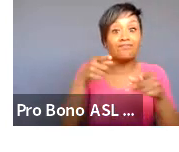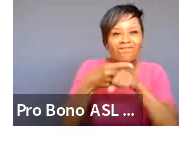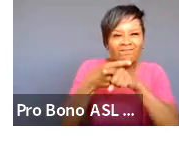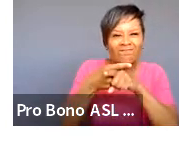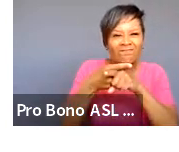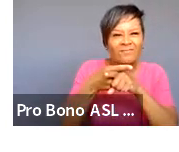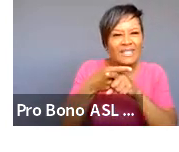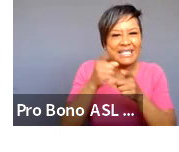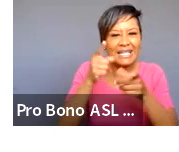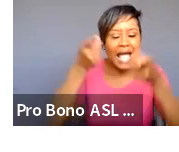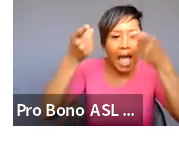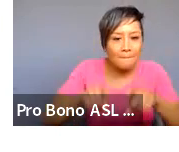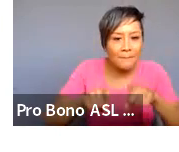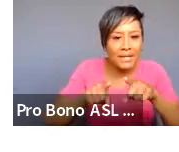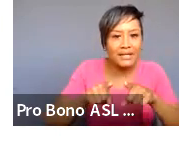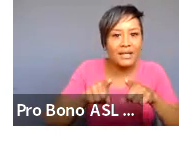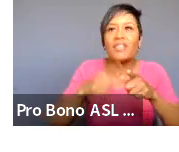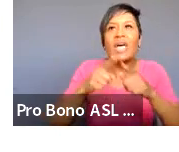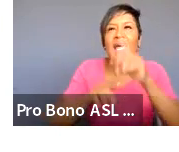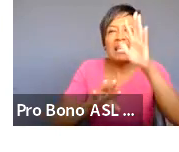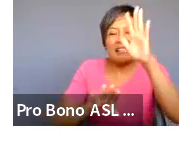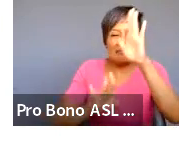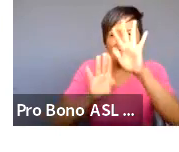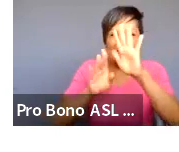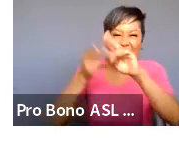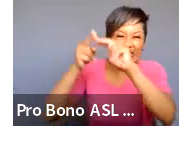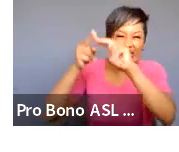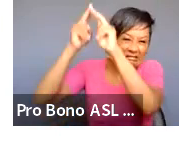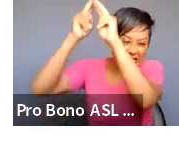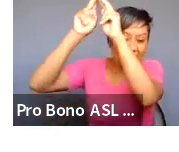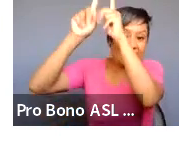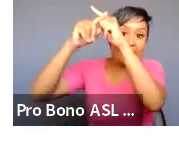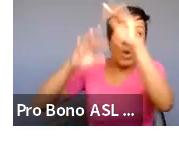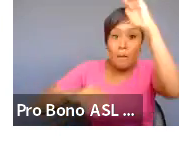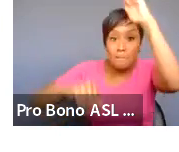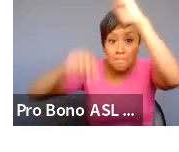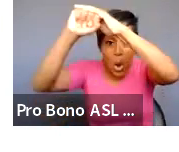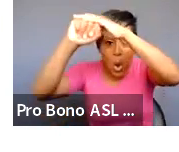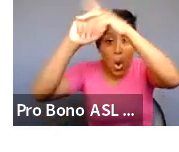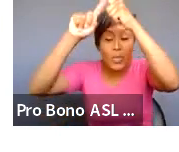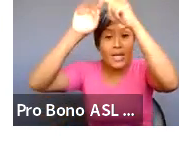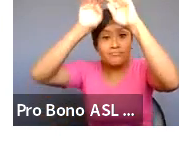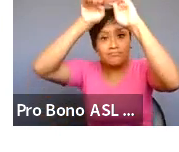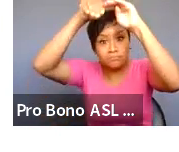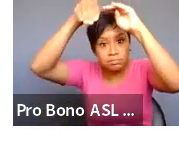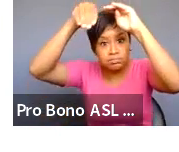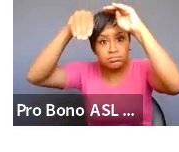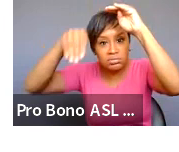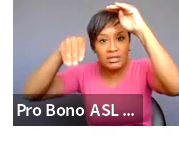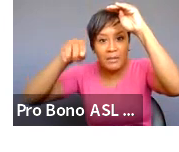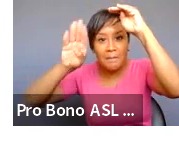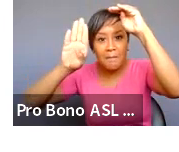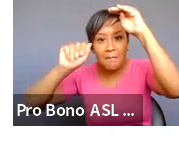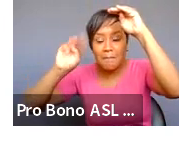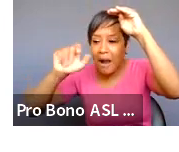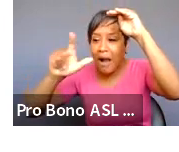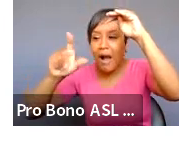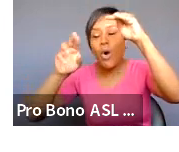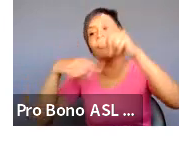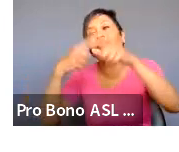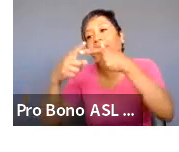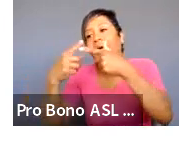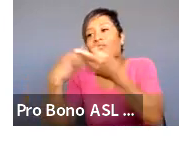there there's escalation and then there's a climax and then there's a denouement or or falling action and then there's some type of resolution or anti-resolution